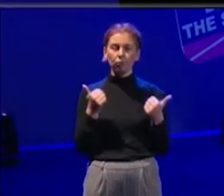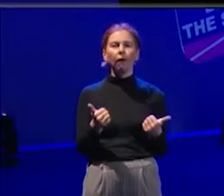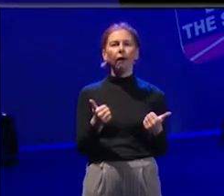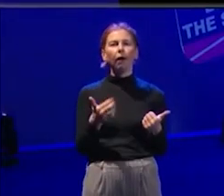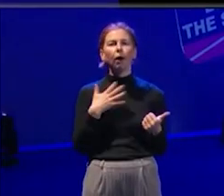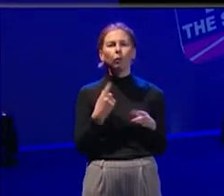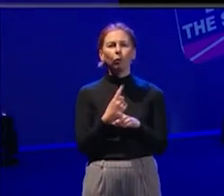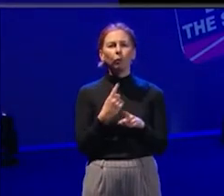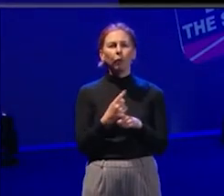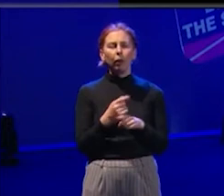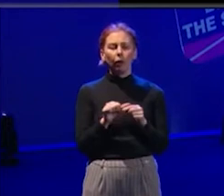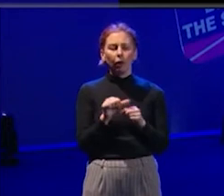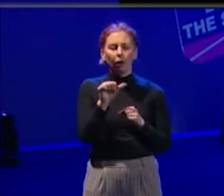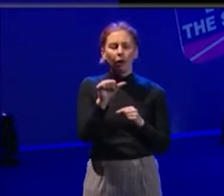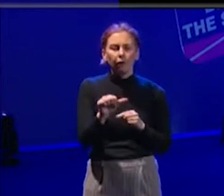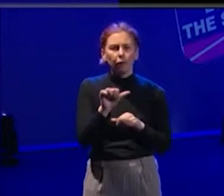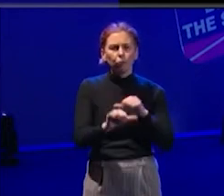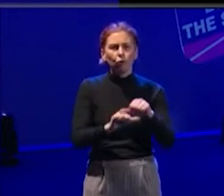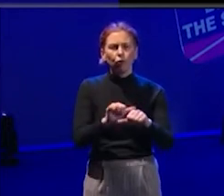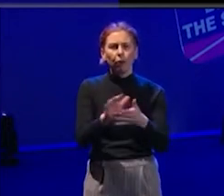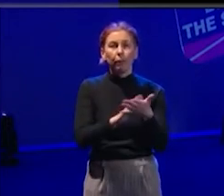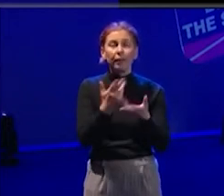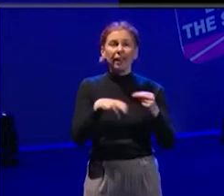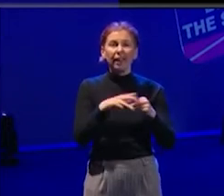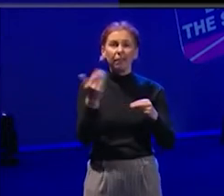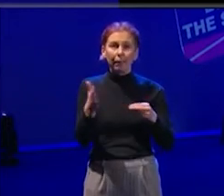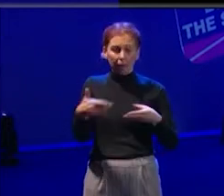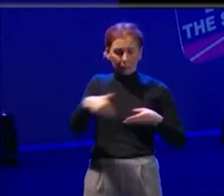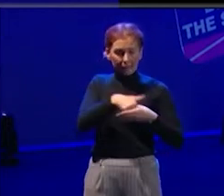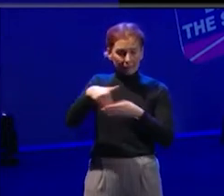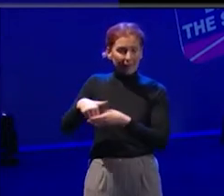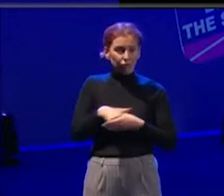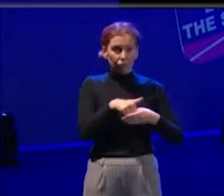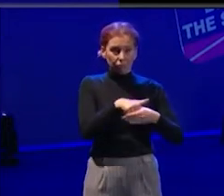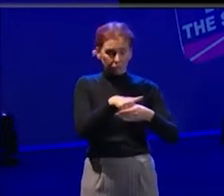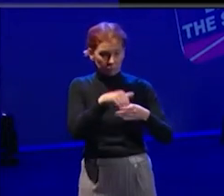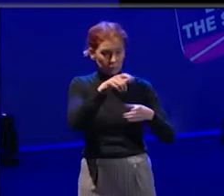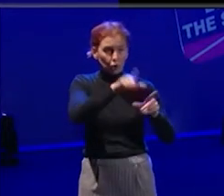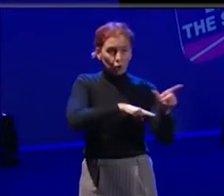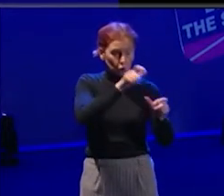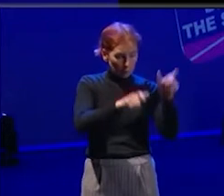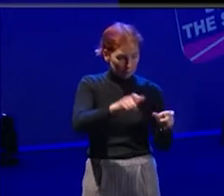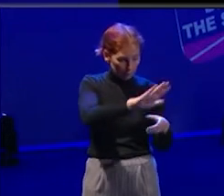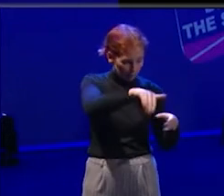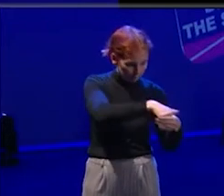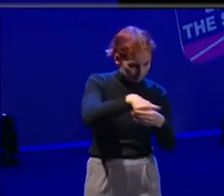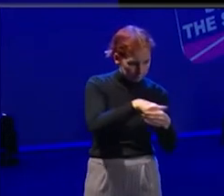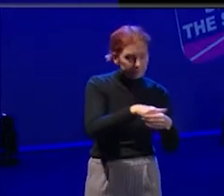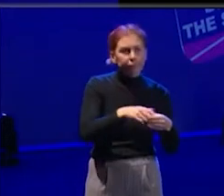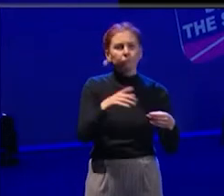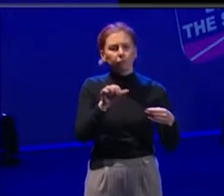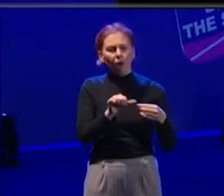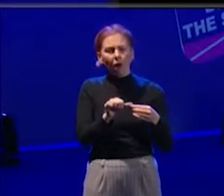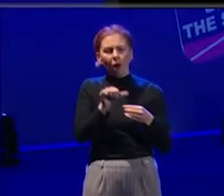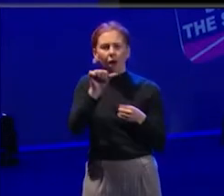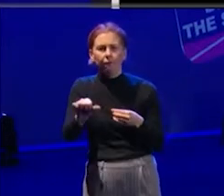After participation, what are the next steps for some of your young people, targeted groups, and how do you work towards supporting them afterwards?